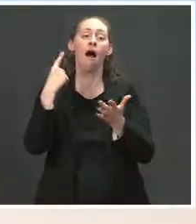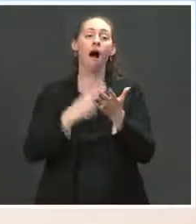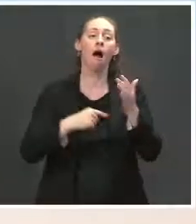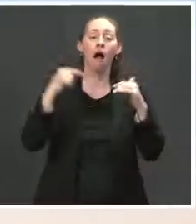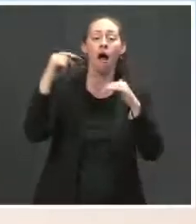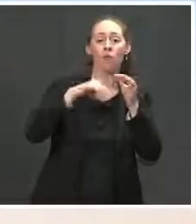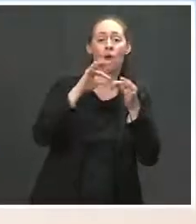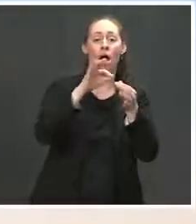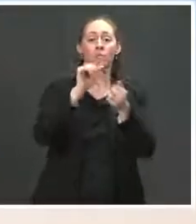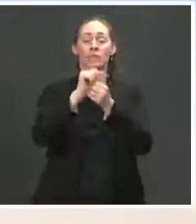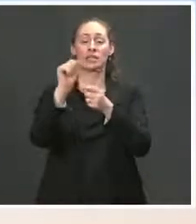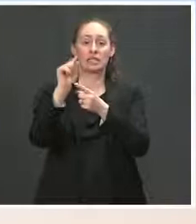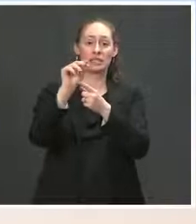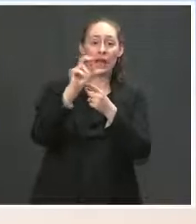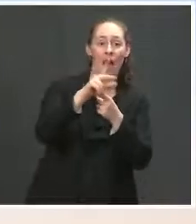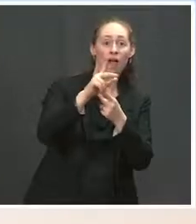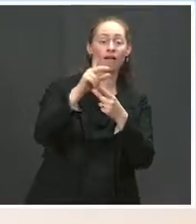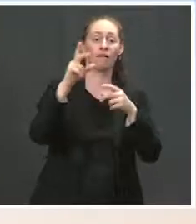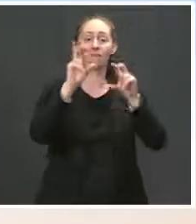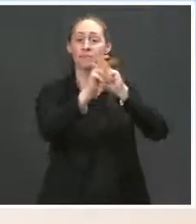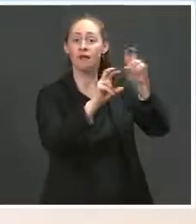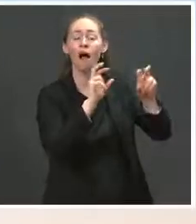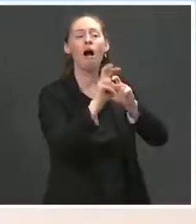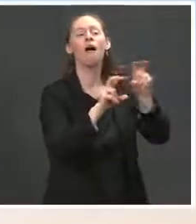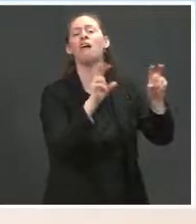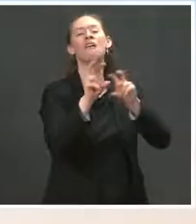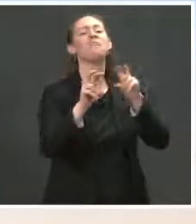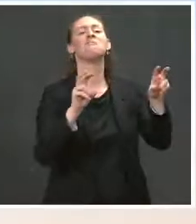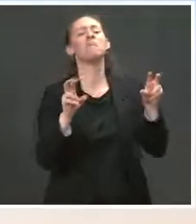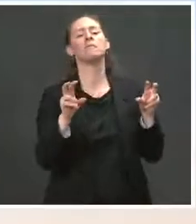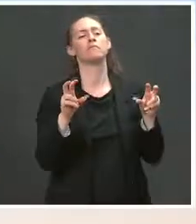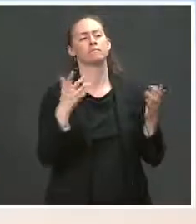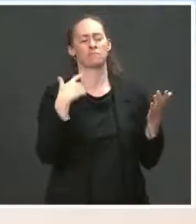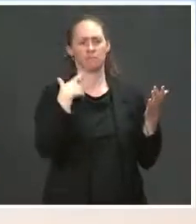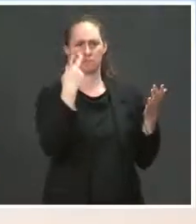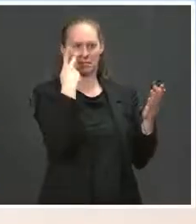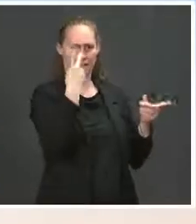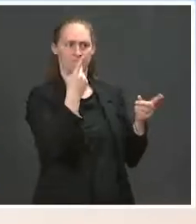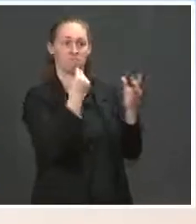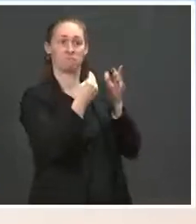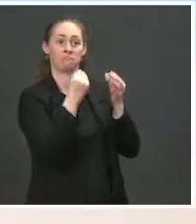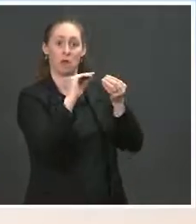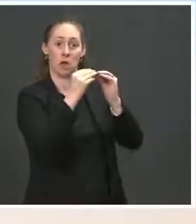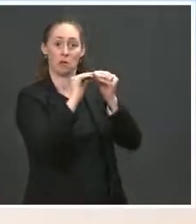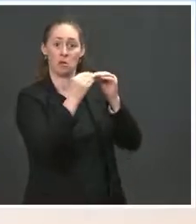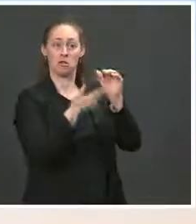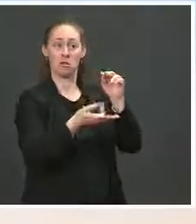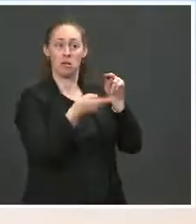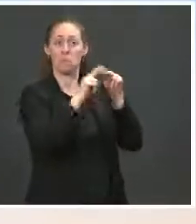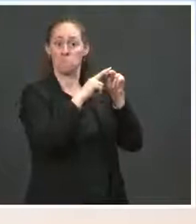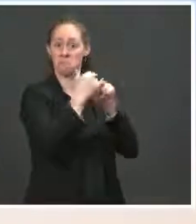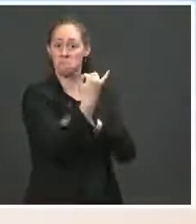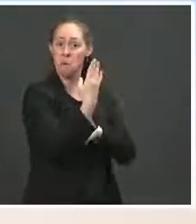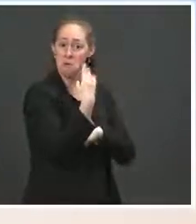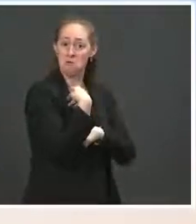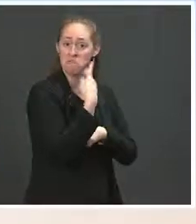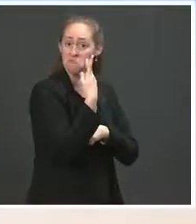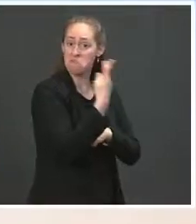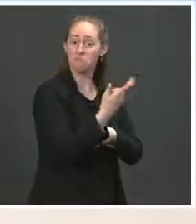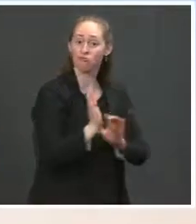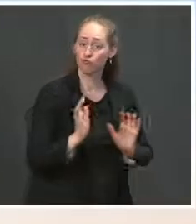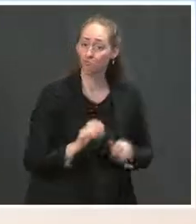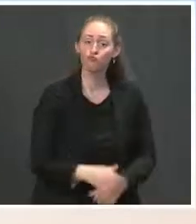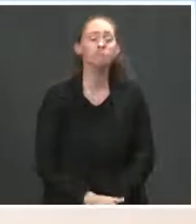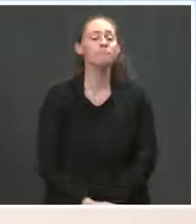data factually that it went back up this morning. Go ahead, Maureen. Go ahead. Back on